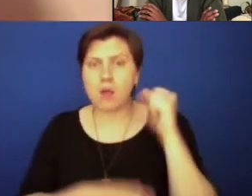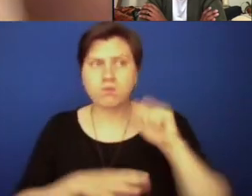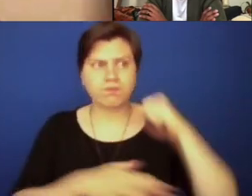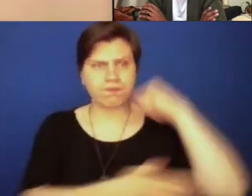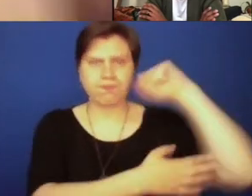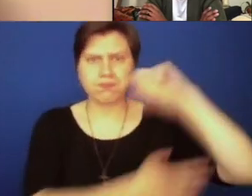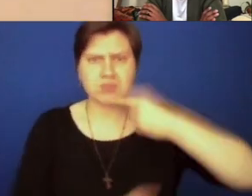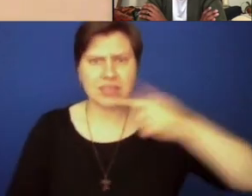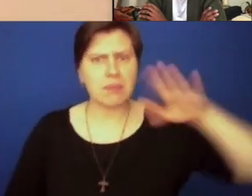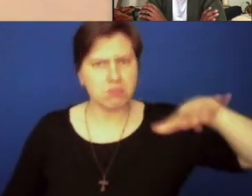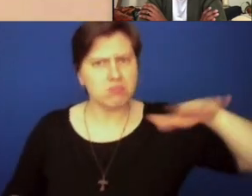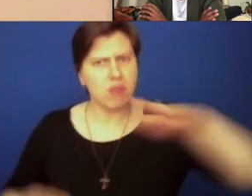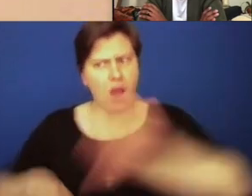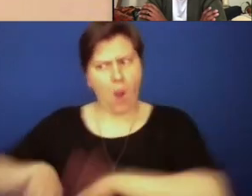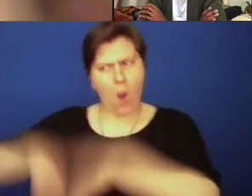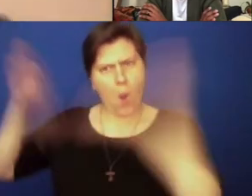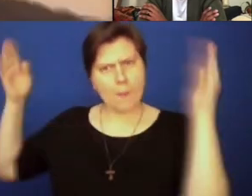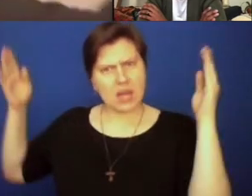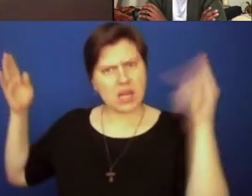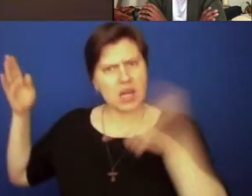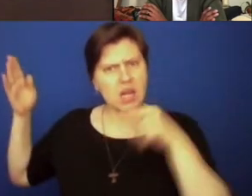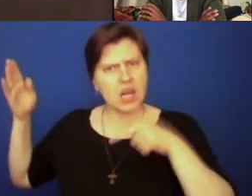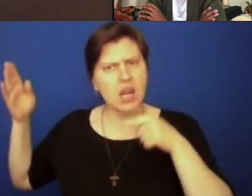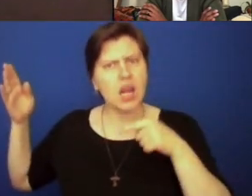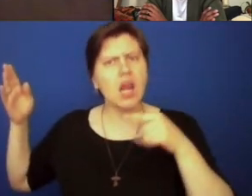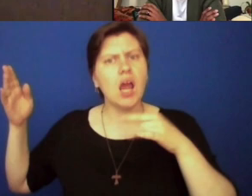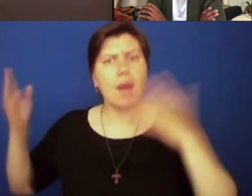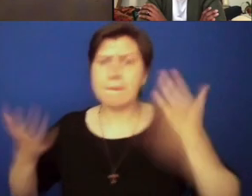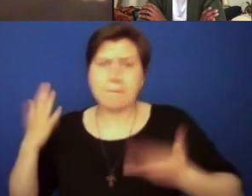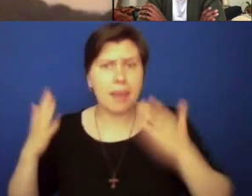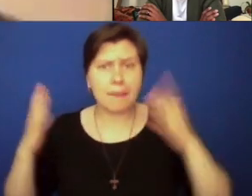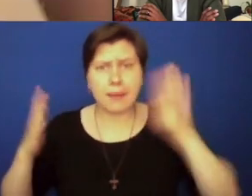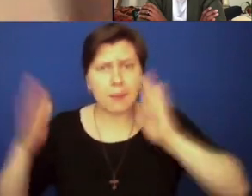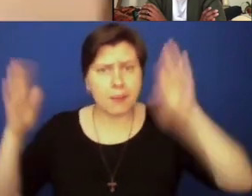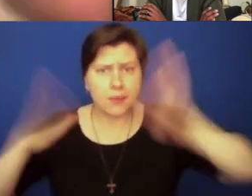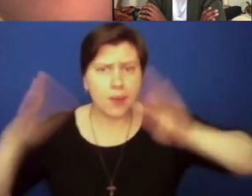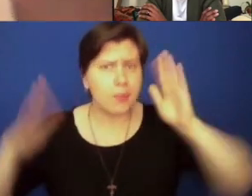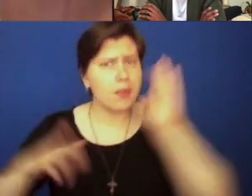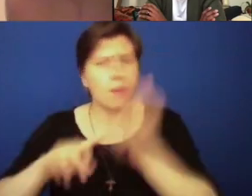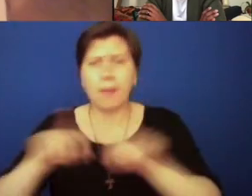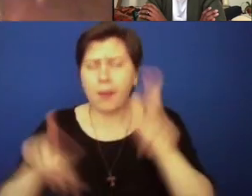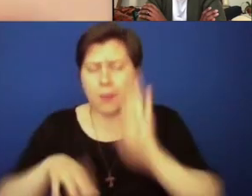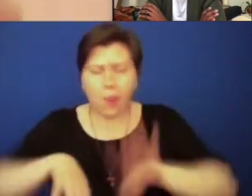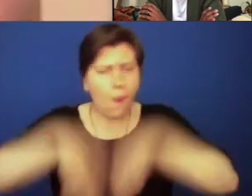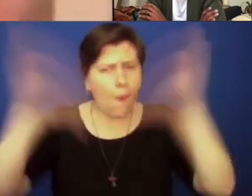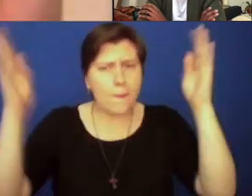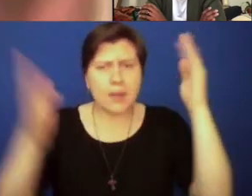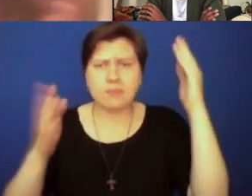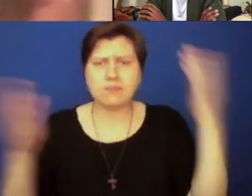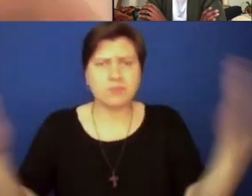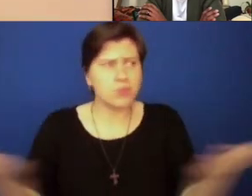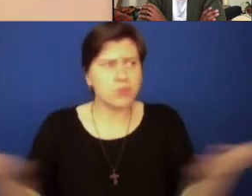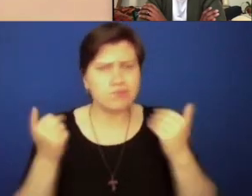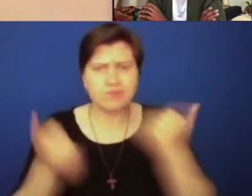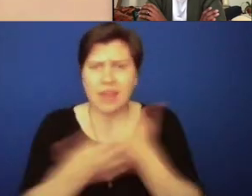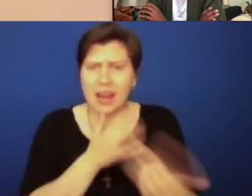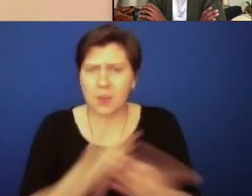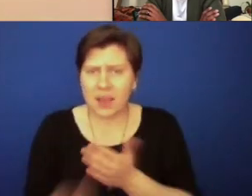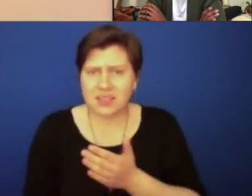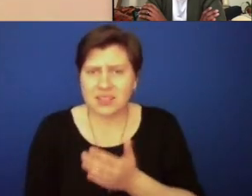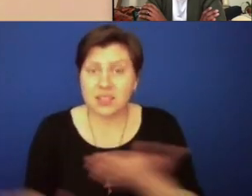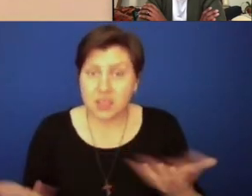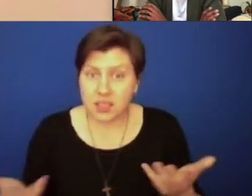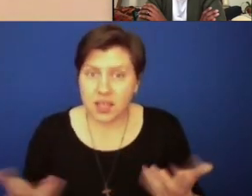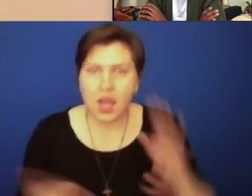forward to say that, hey, we are going to open this institution, and we might get ourselves in trouble, but hey, we're going to do it. What is very significant, right,